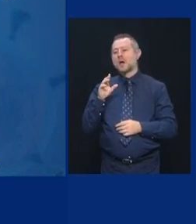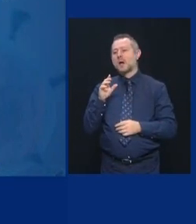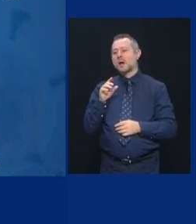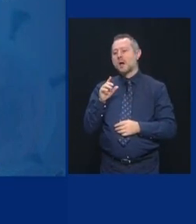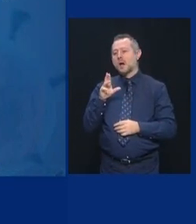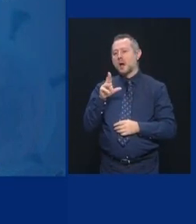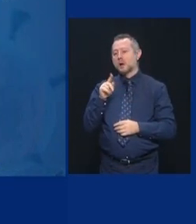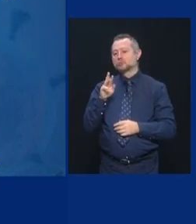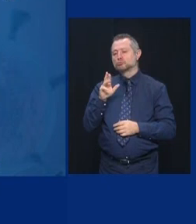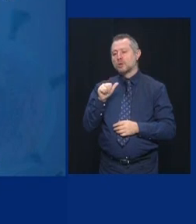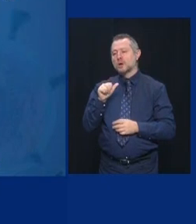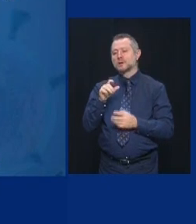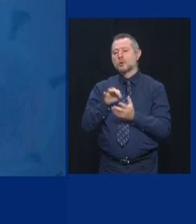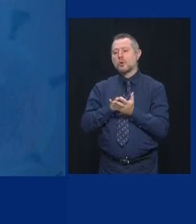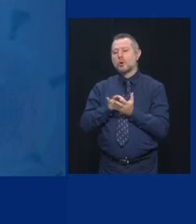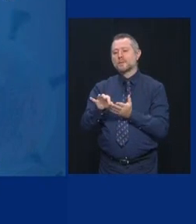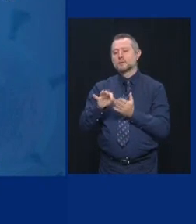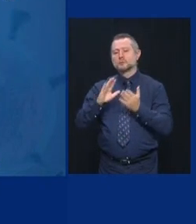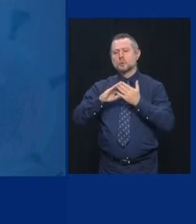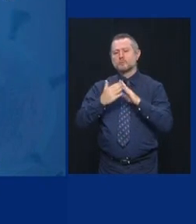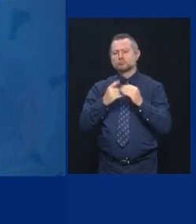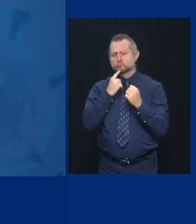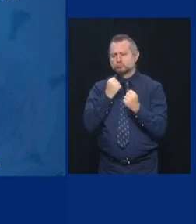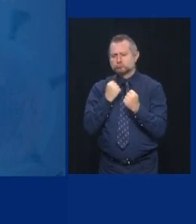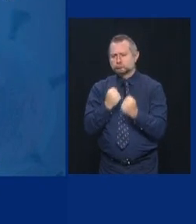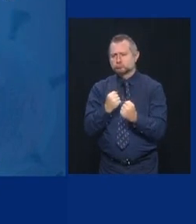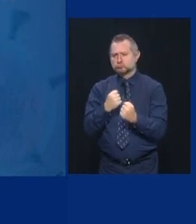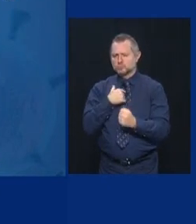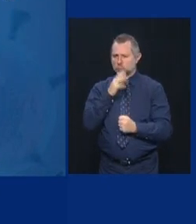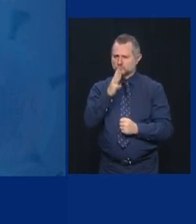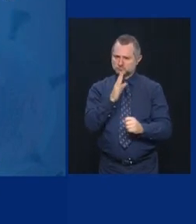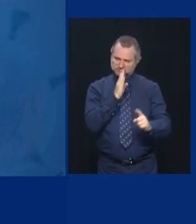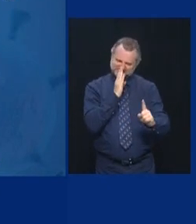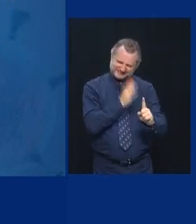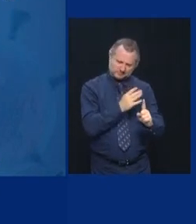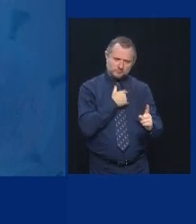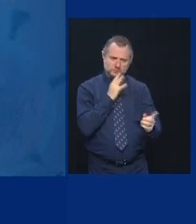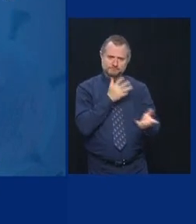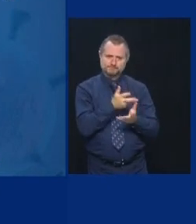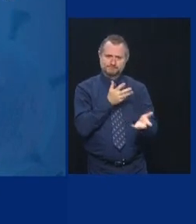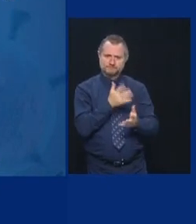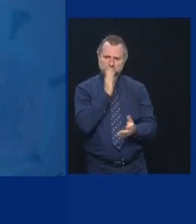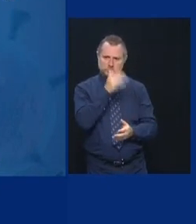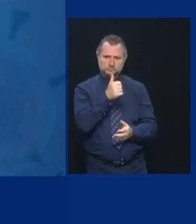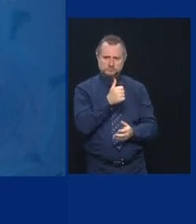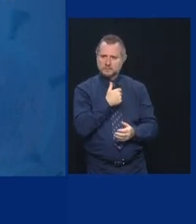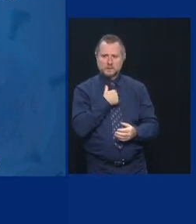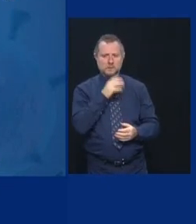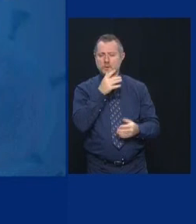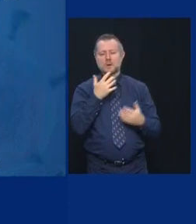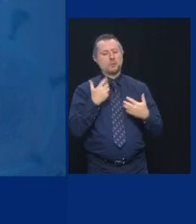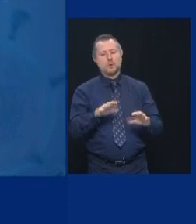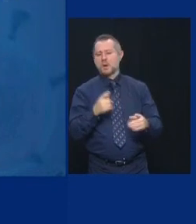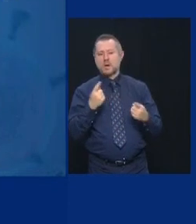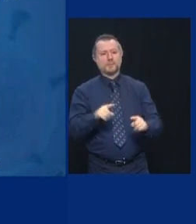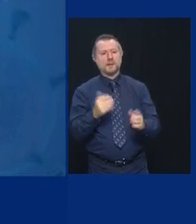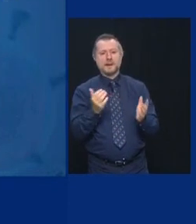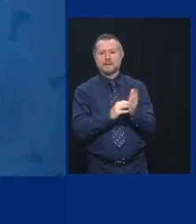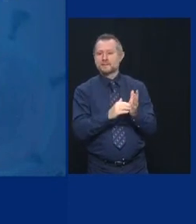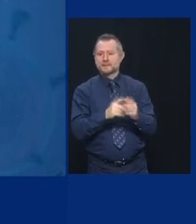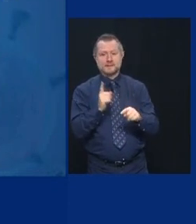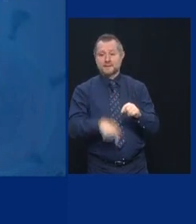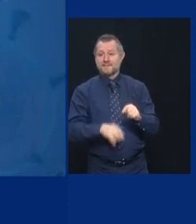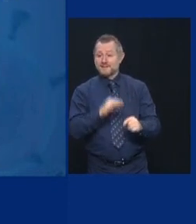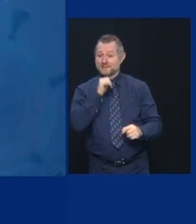conversation directly myself. This cannot happen again. If you do not agree